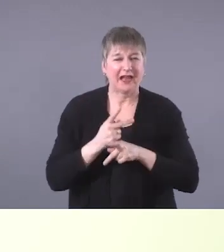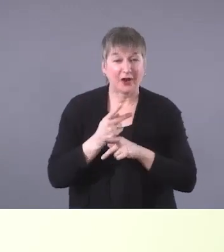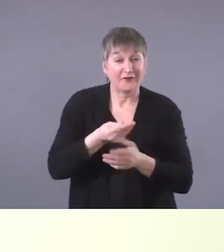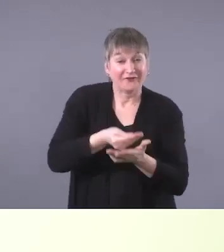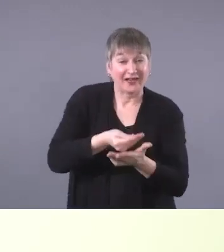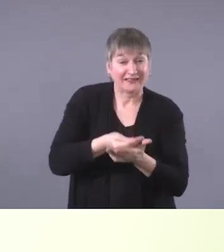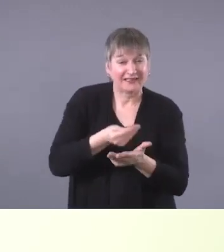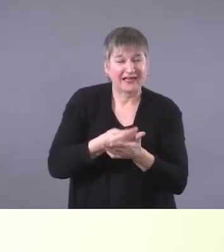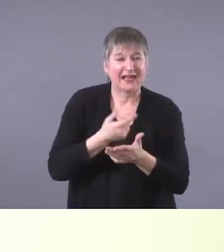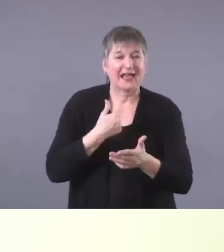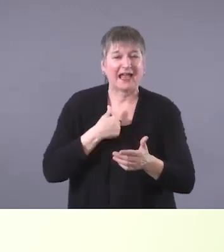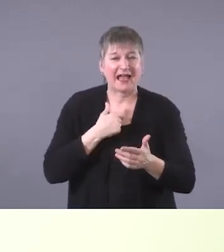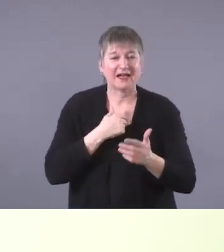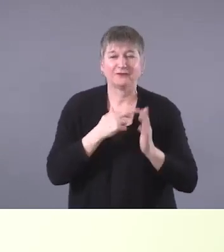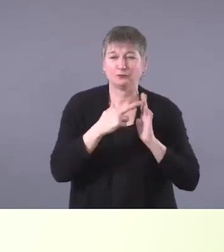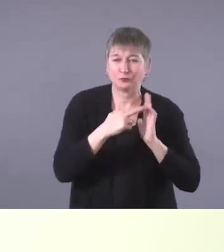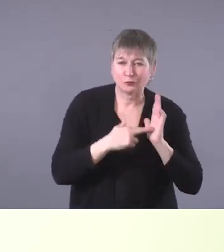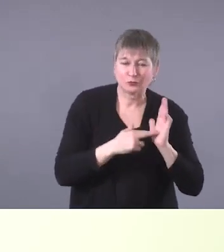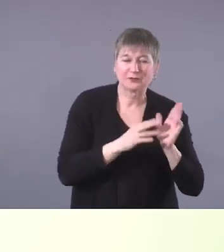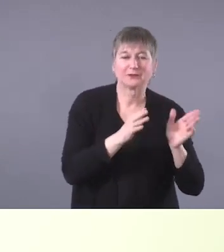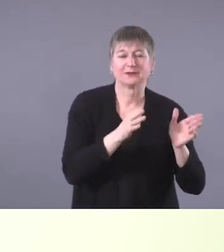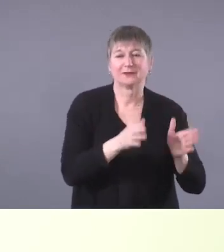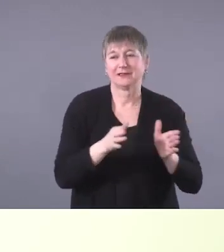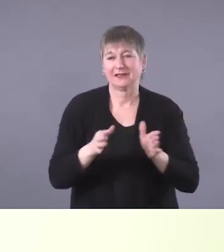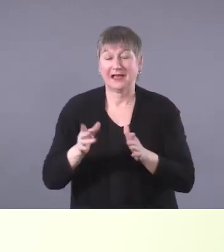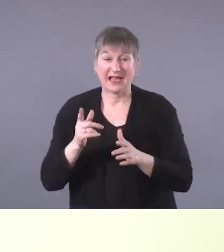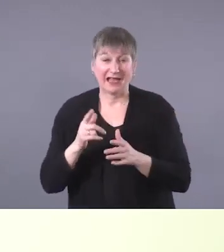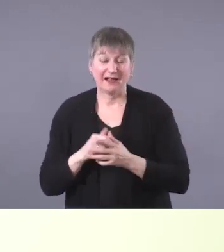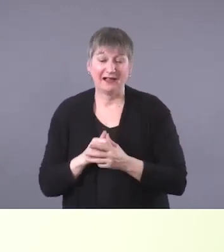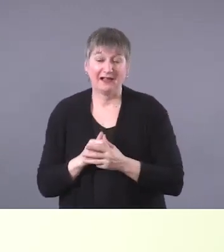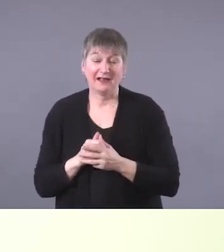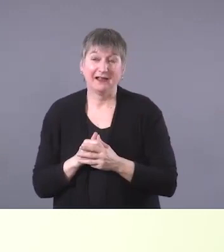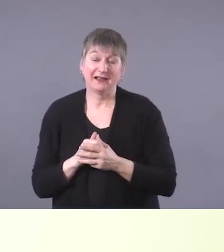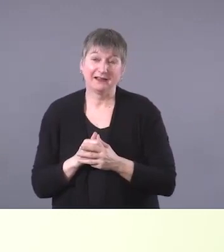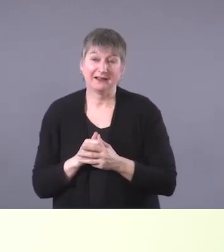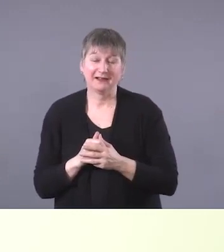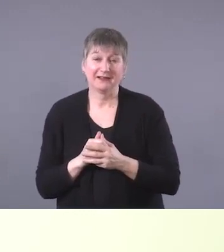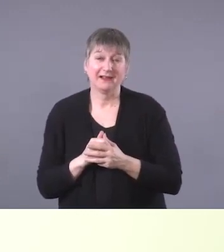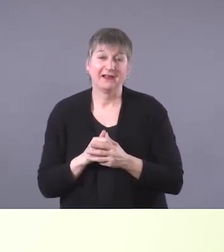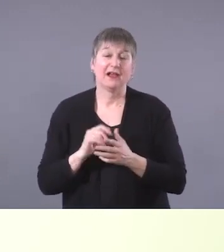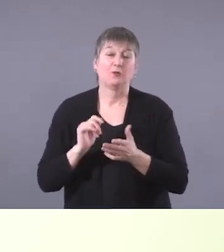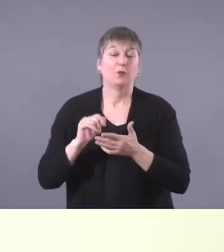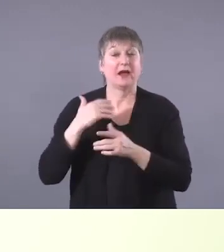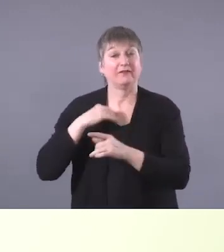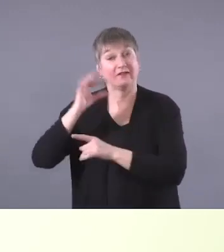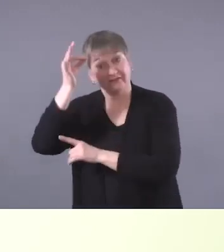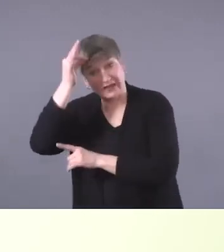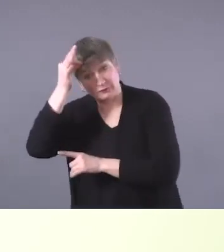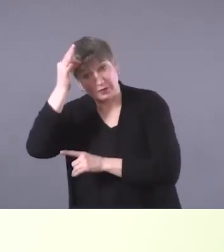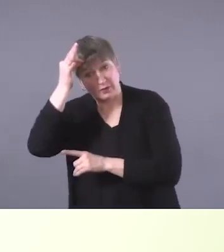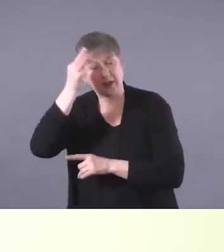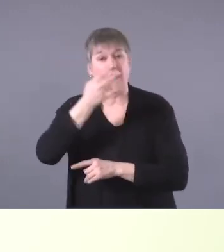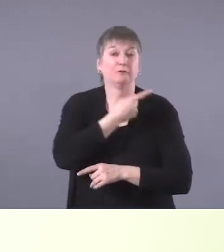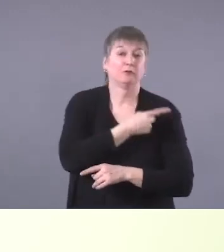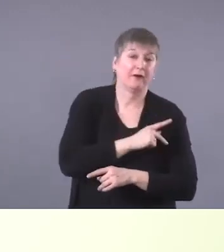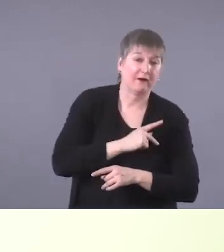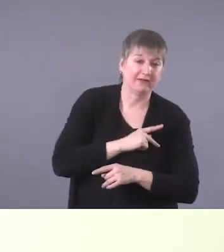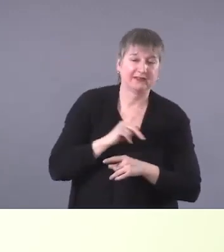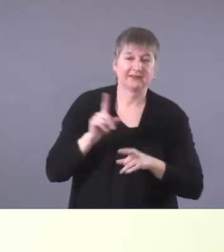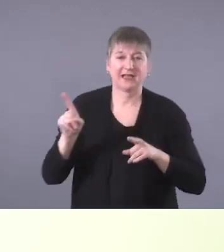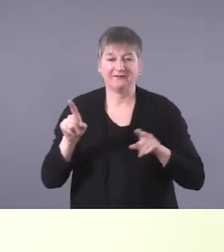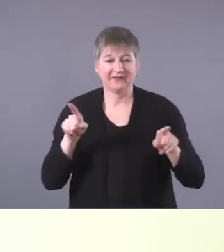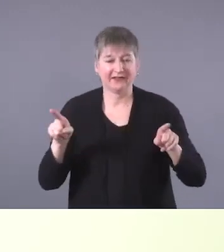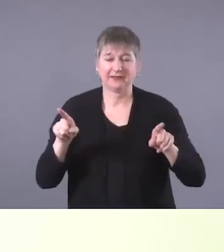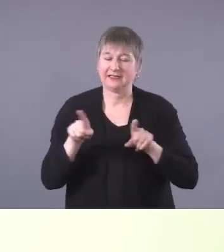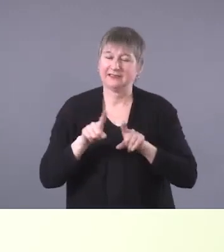people living on reserve. And I know we've kind of brought this up a couple of times, but there is a federal and provincial discrepancy. Um, so